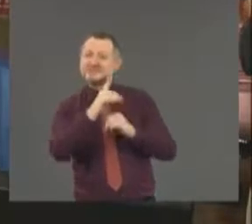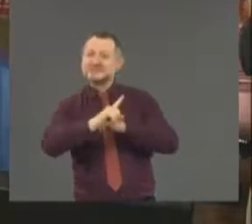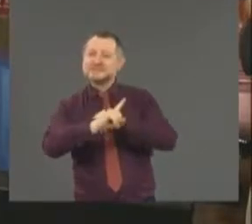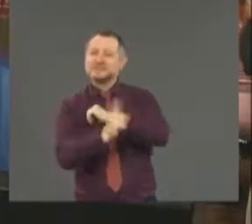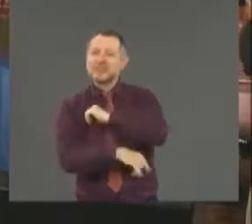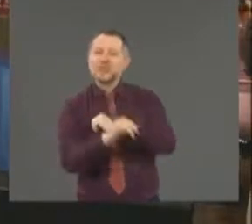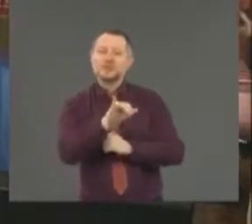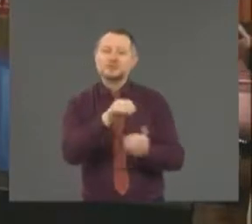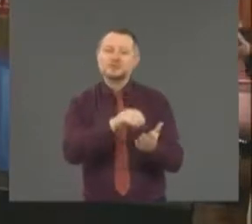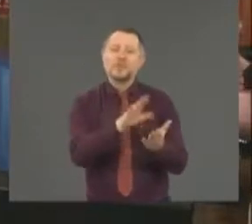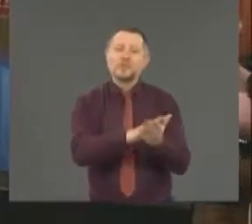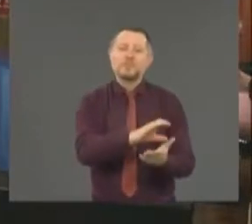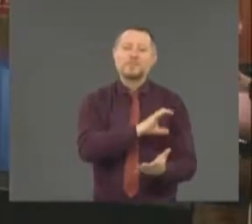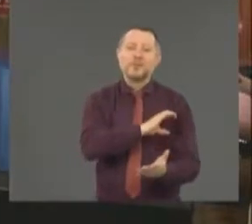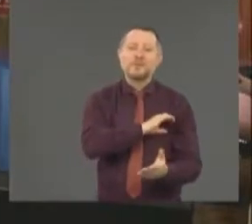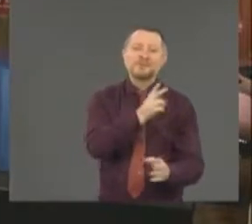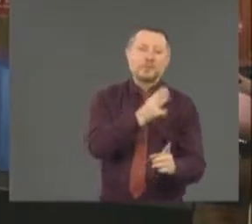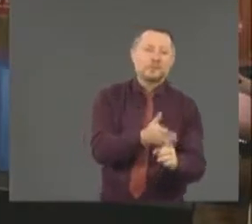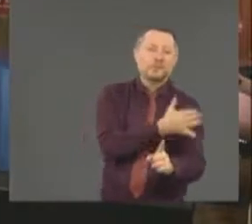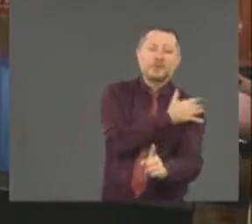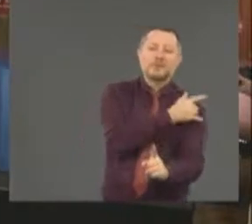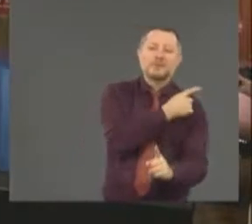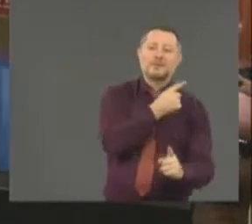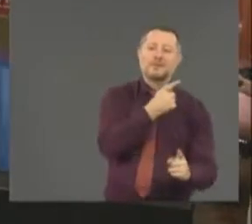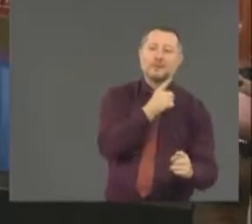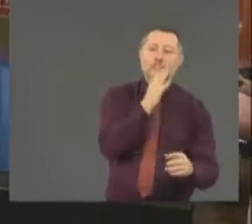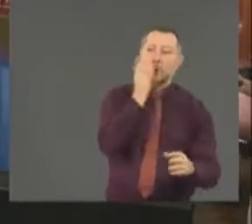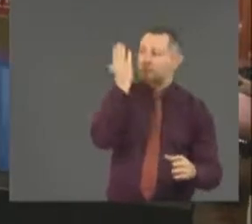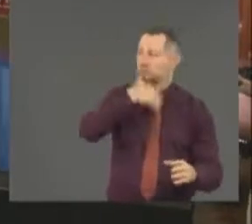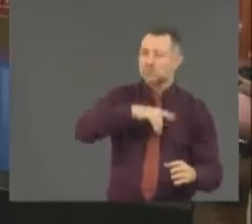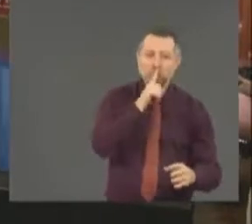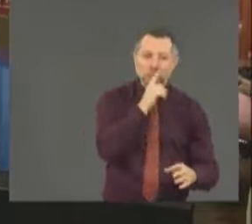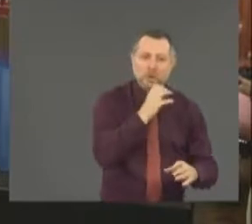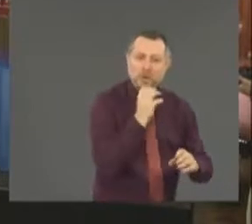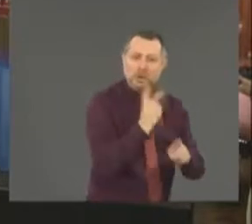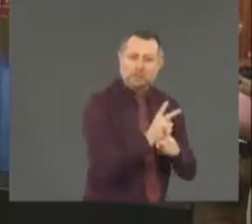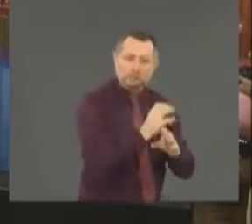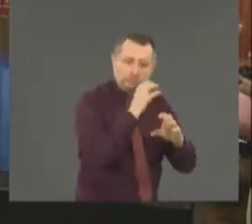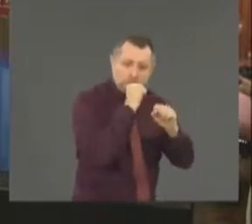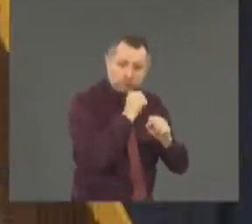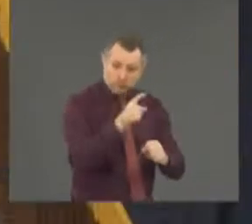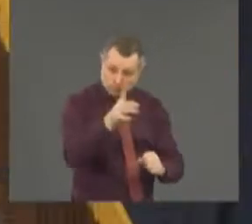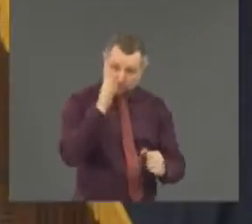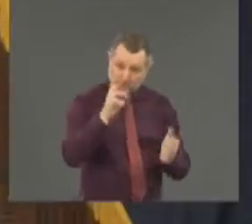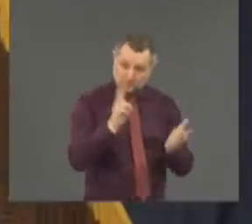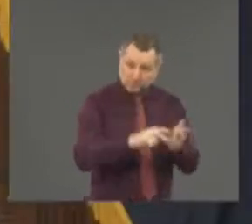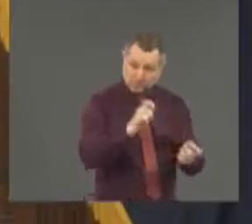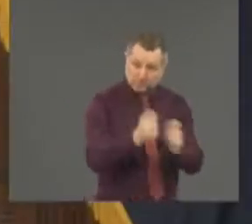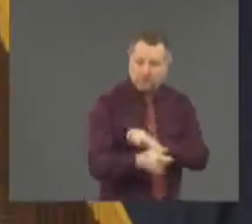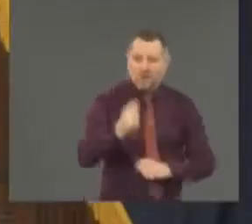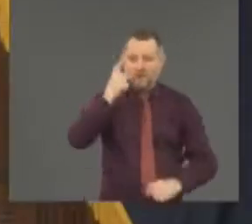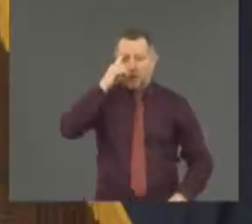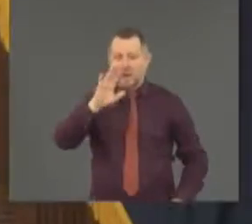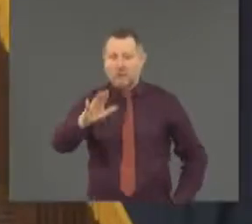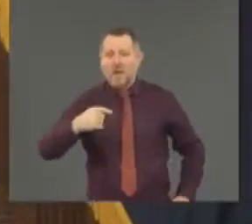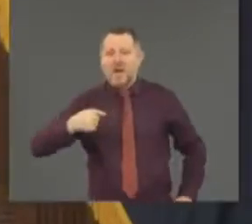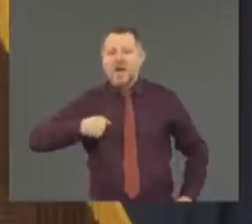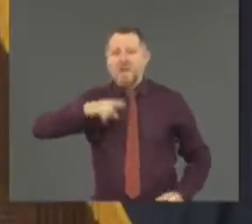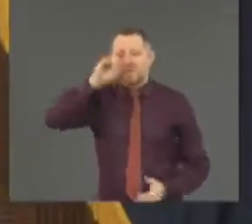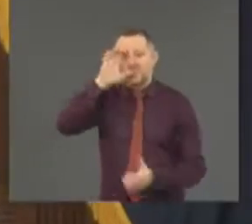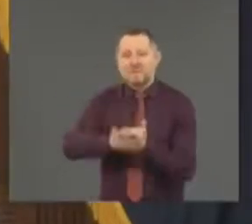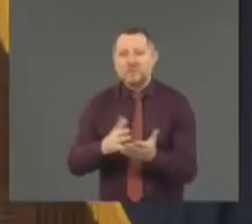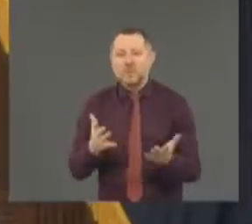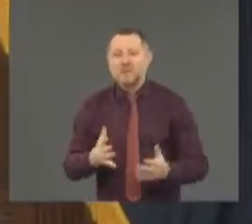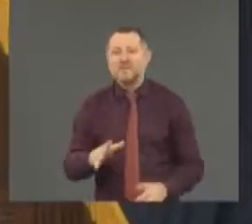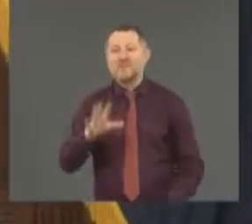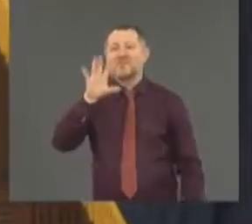not just when police are under investigation, would you sign that bill? I will sign, I will, I believe 50A has to be repeat. First